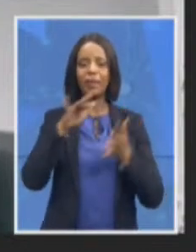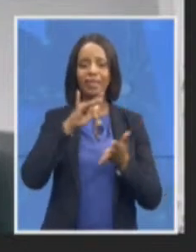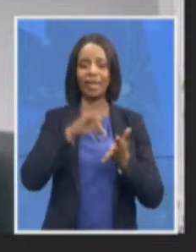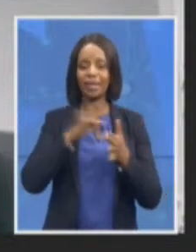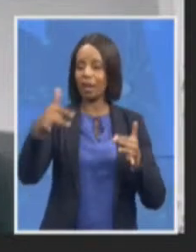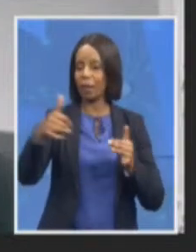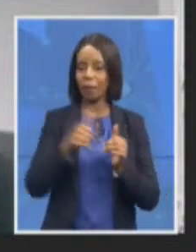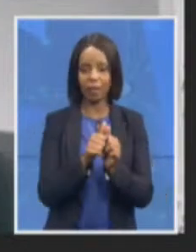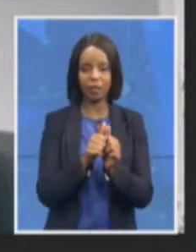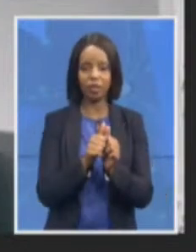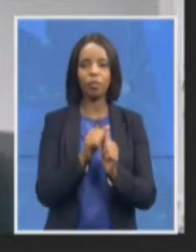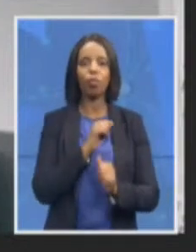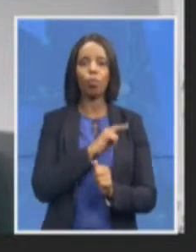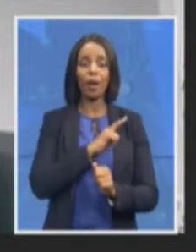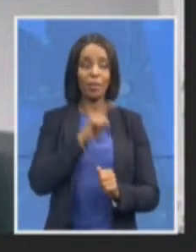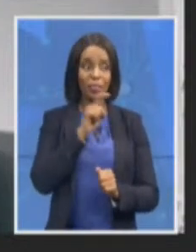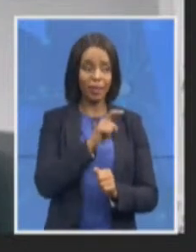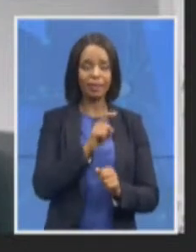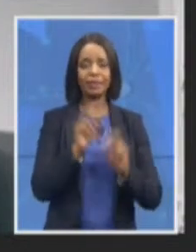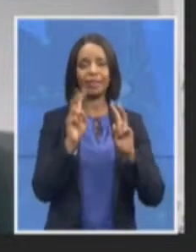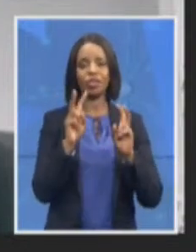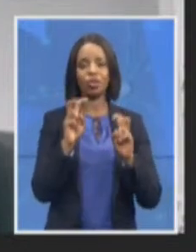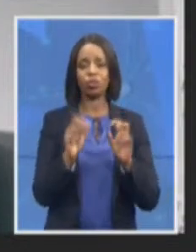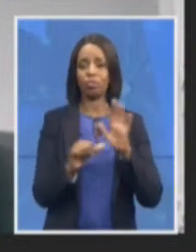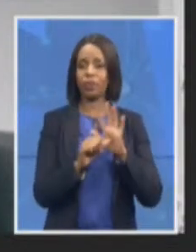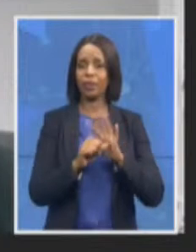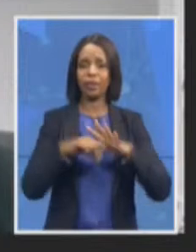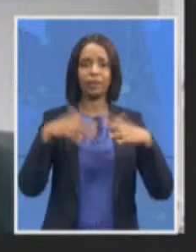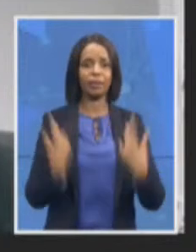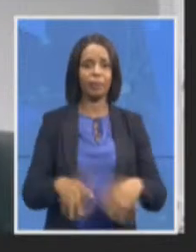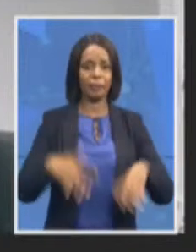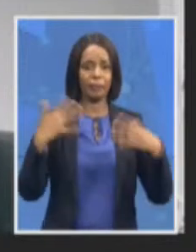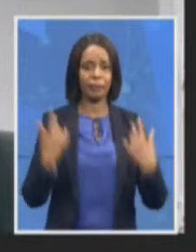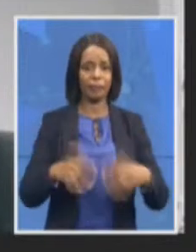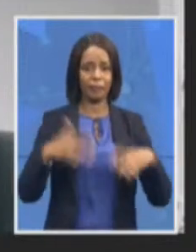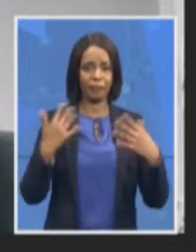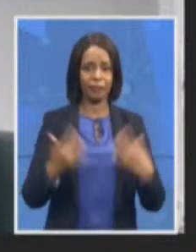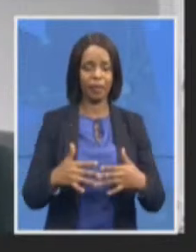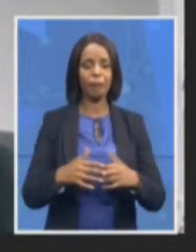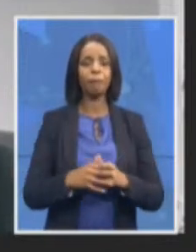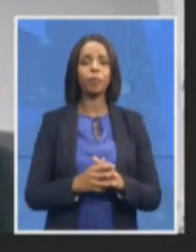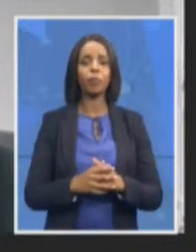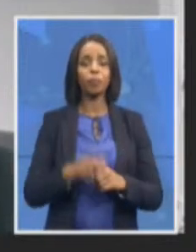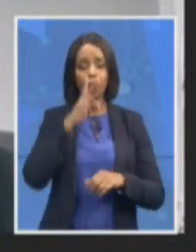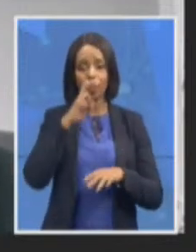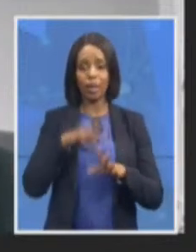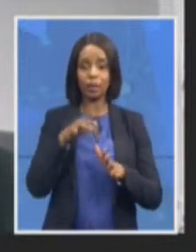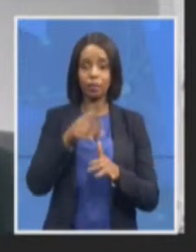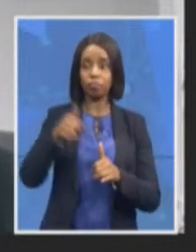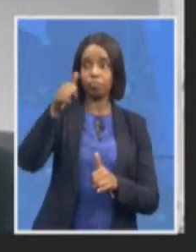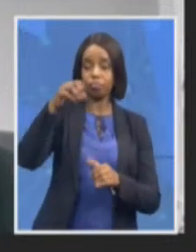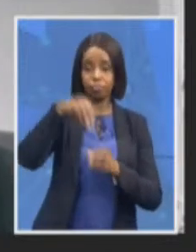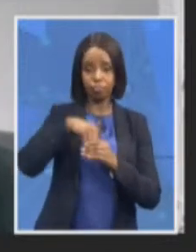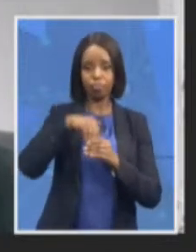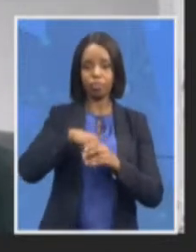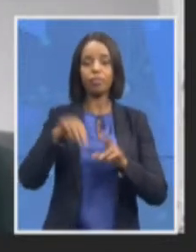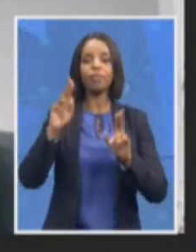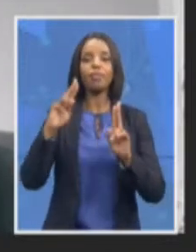really need support from the highest levels of government to ensure that there is an immediate response to deal with this matter